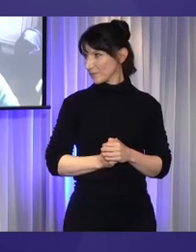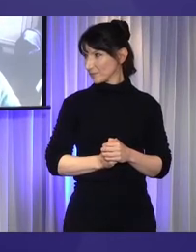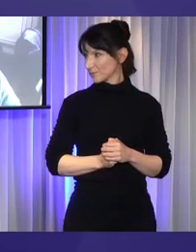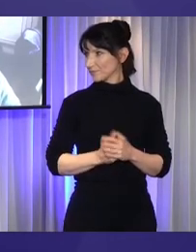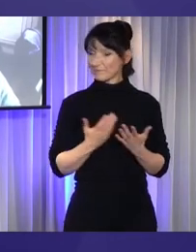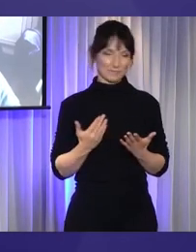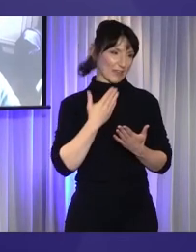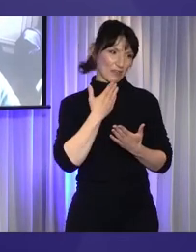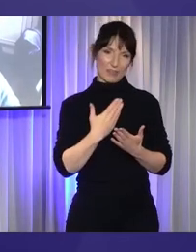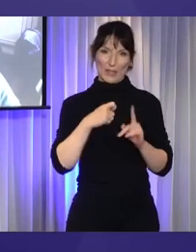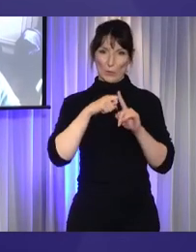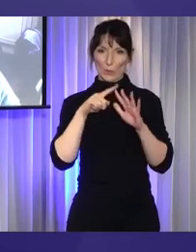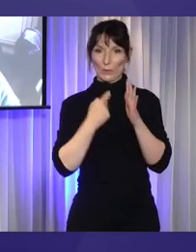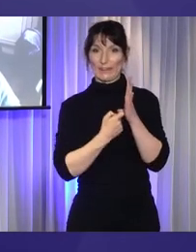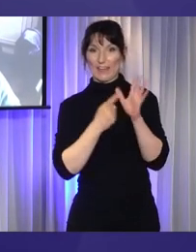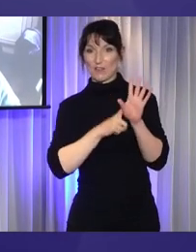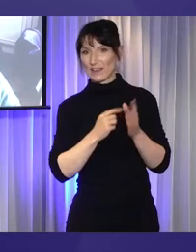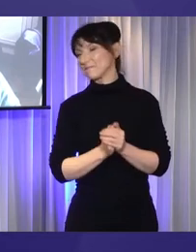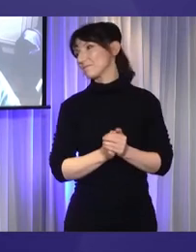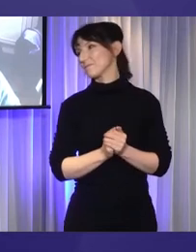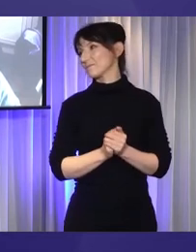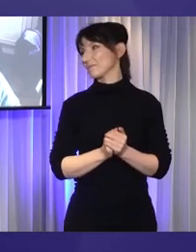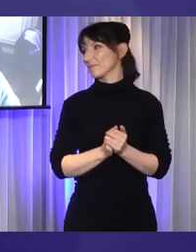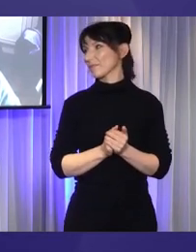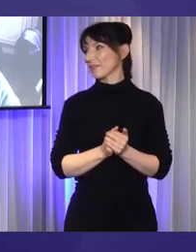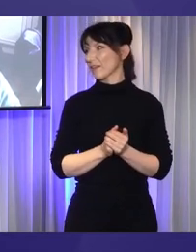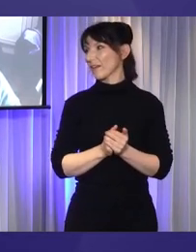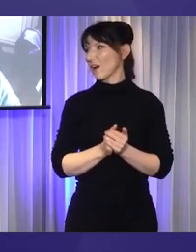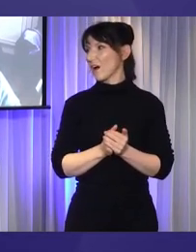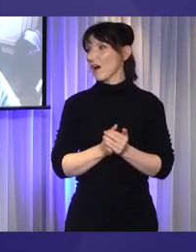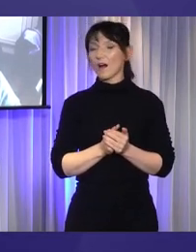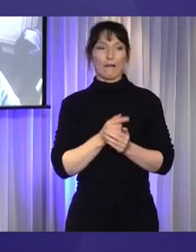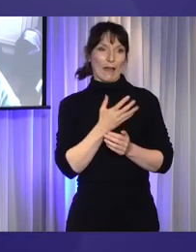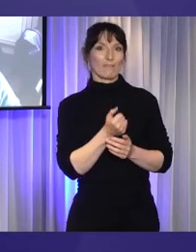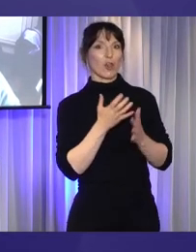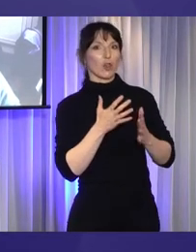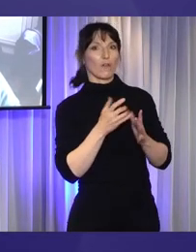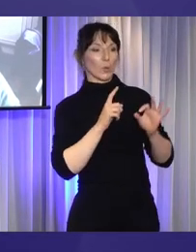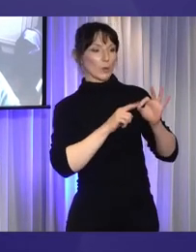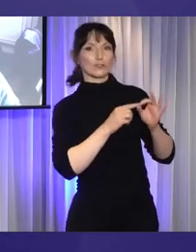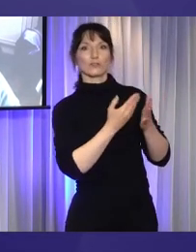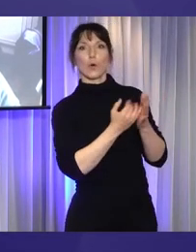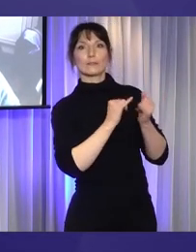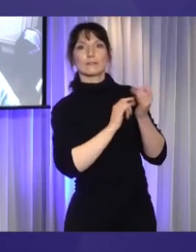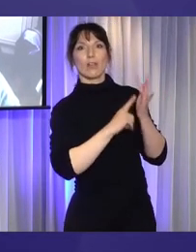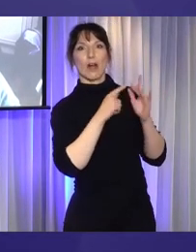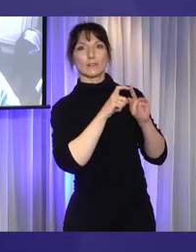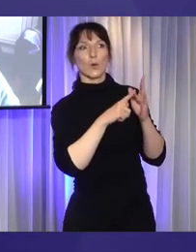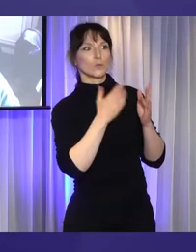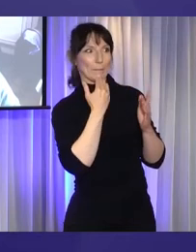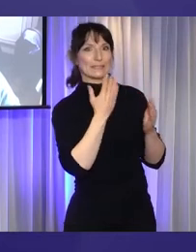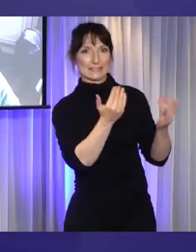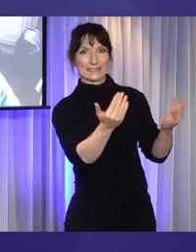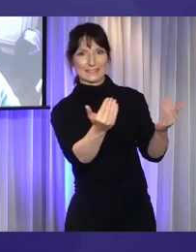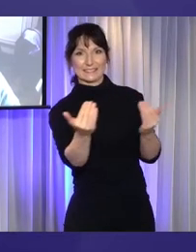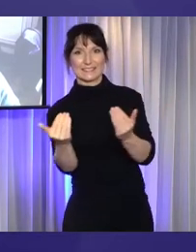Thank you very much, Kerry. And I note the questions on Slido are coming in and please keep them coming in because we will seek